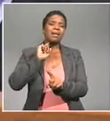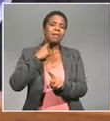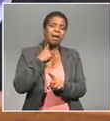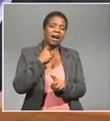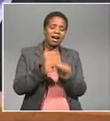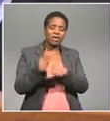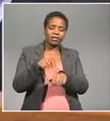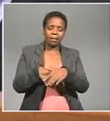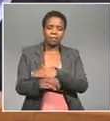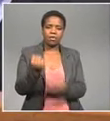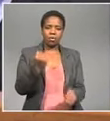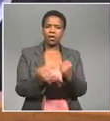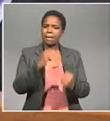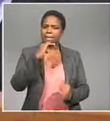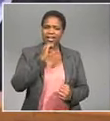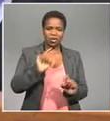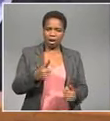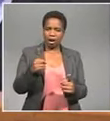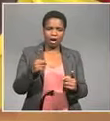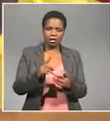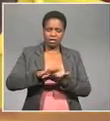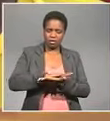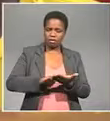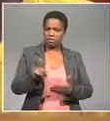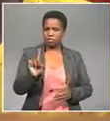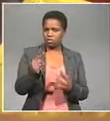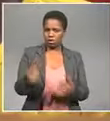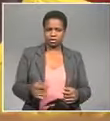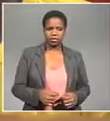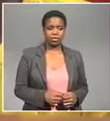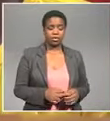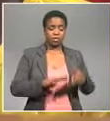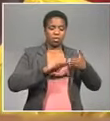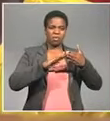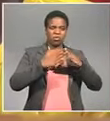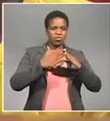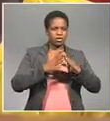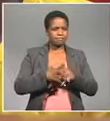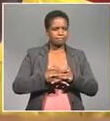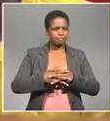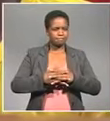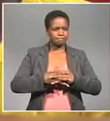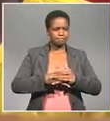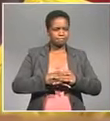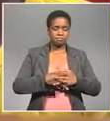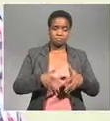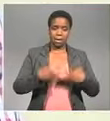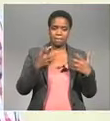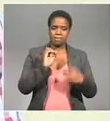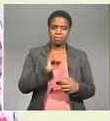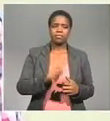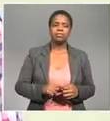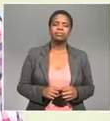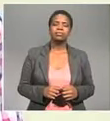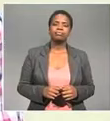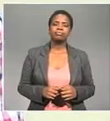means they can't be rehabilitated community members are watching the case closely but